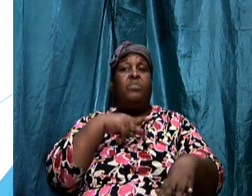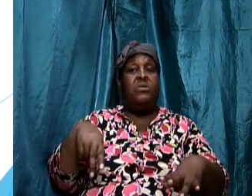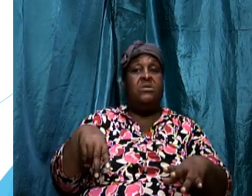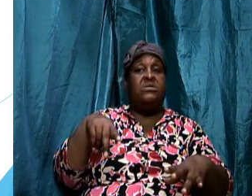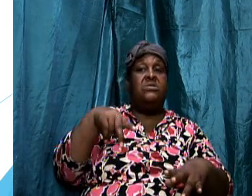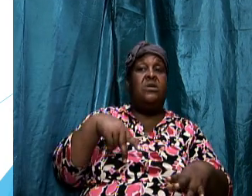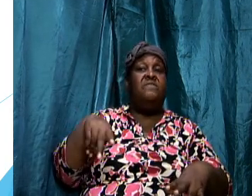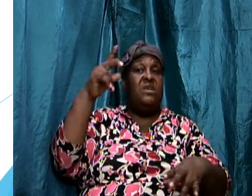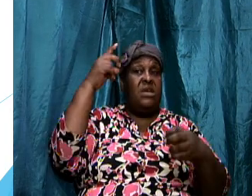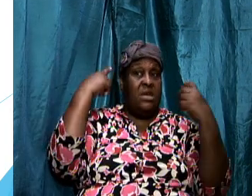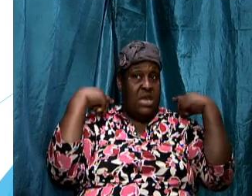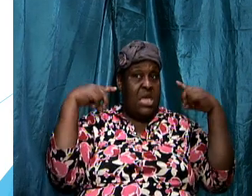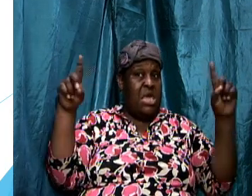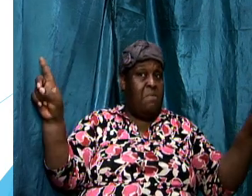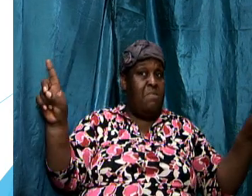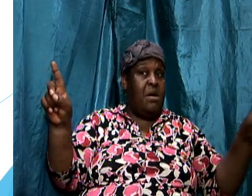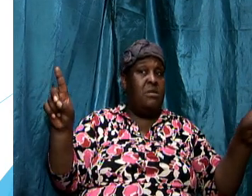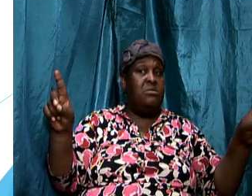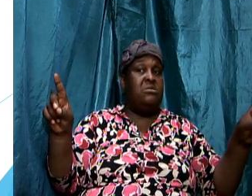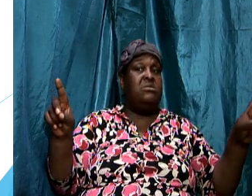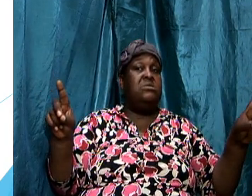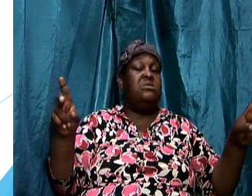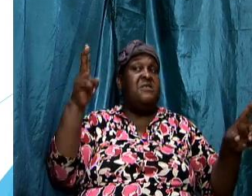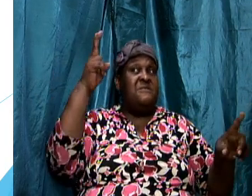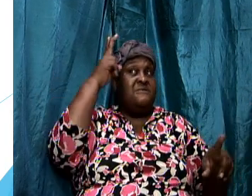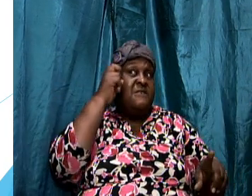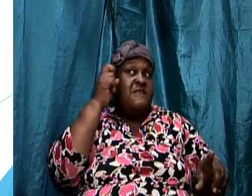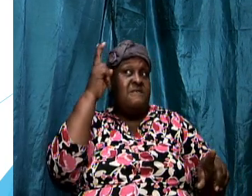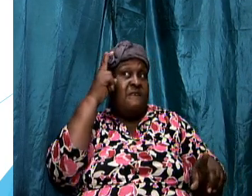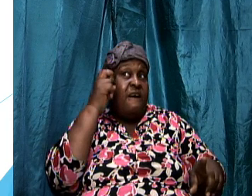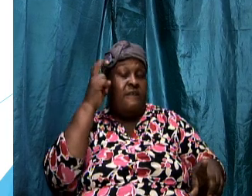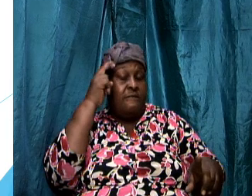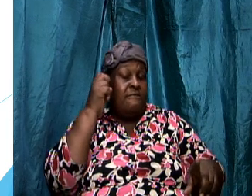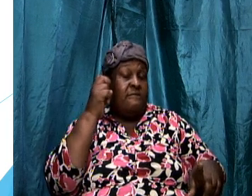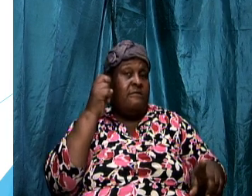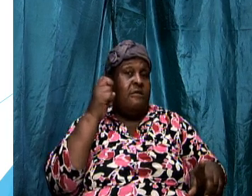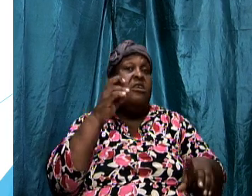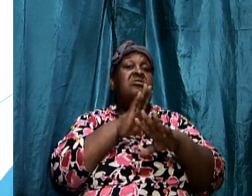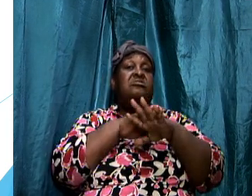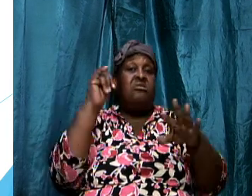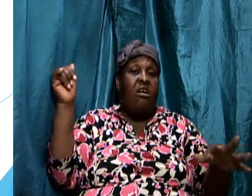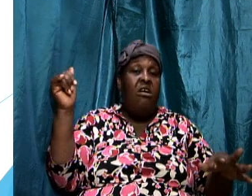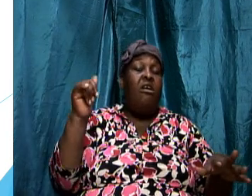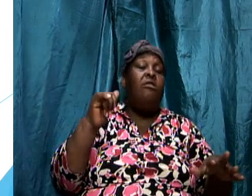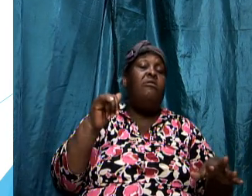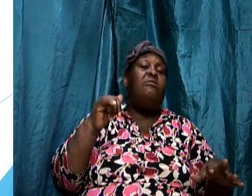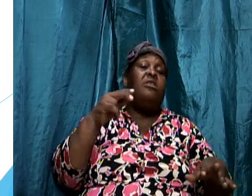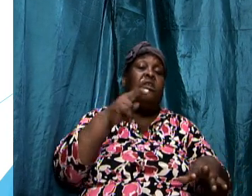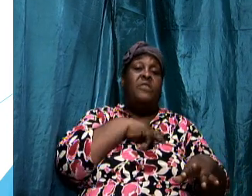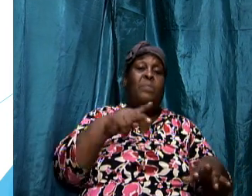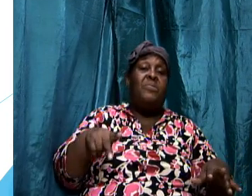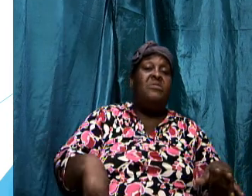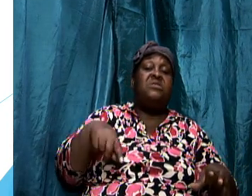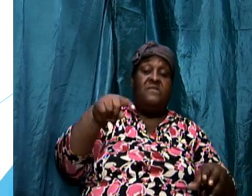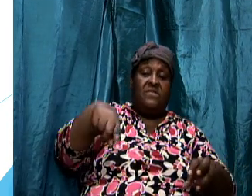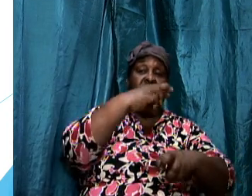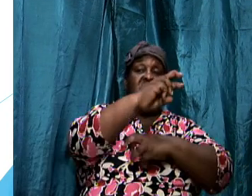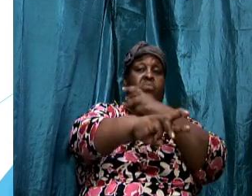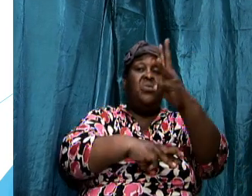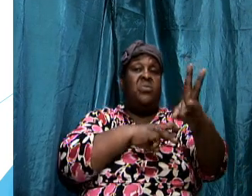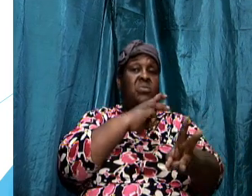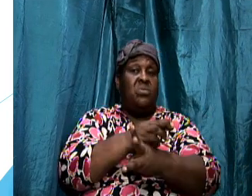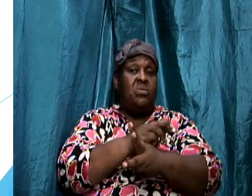prince of demons demons demons the the demons demons demons demons of the power of the air and all of these things is